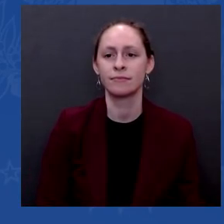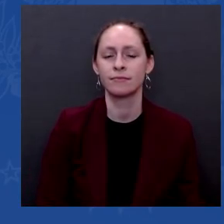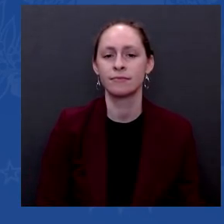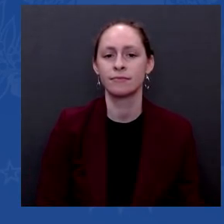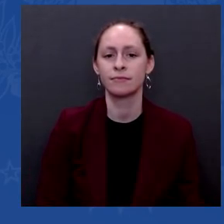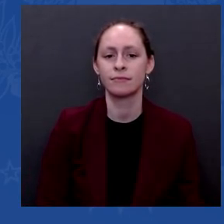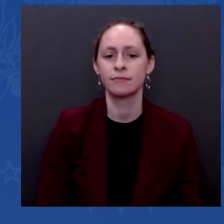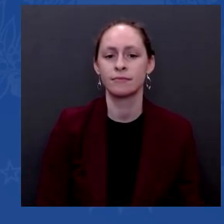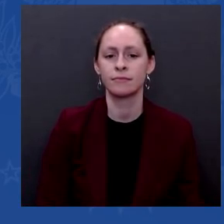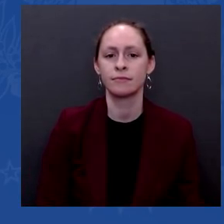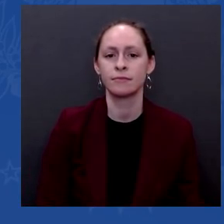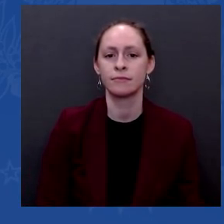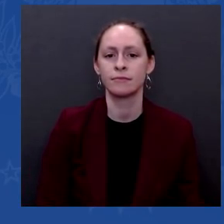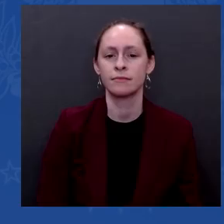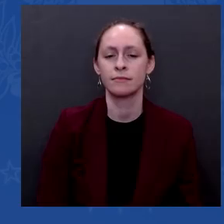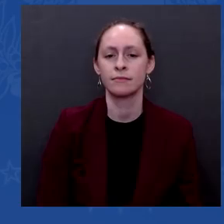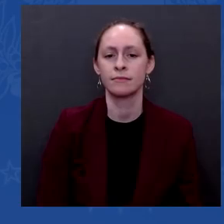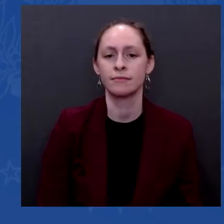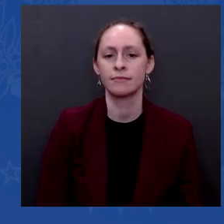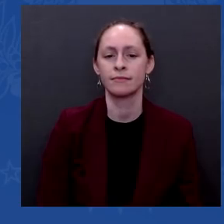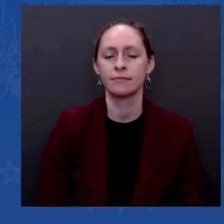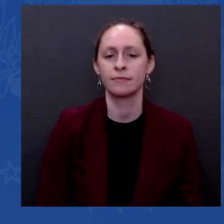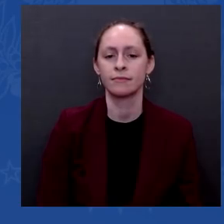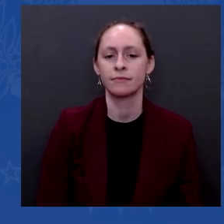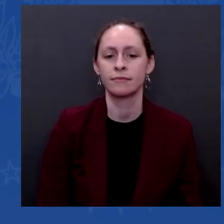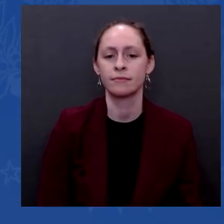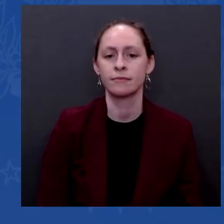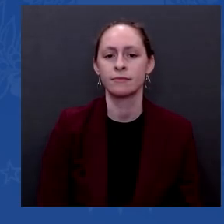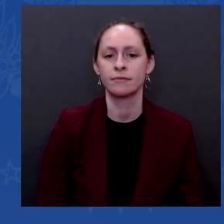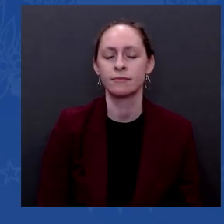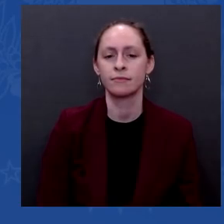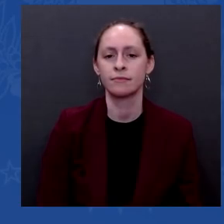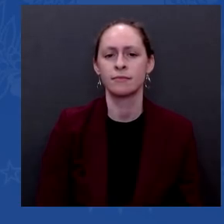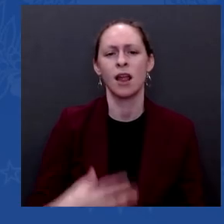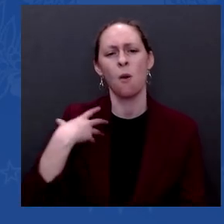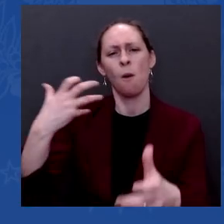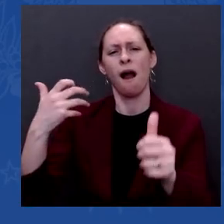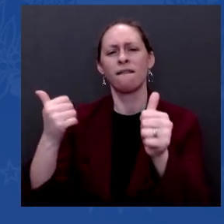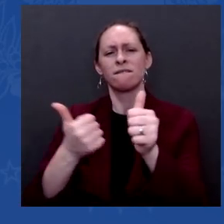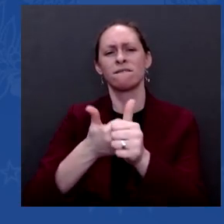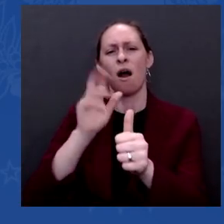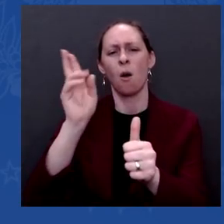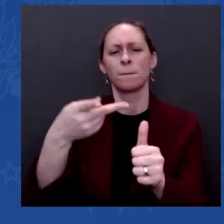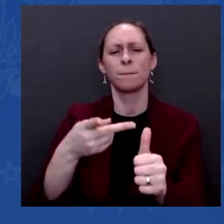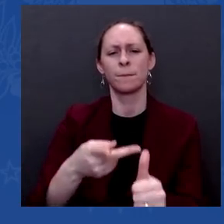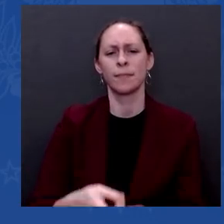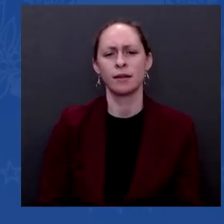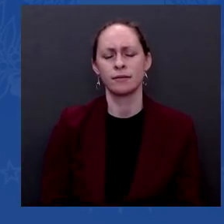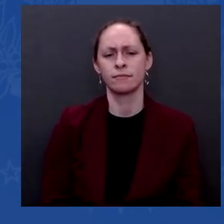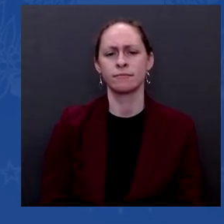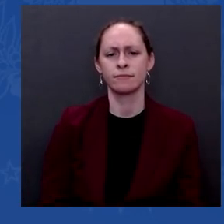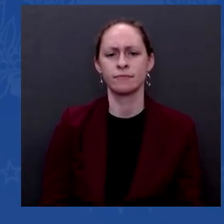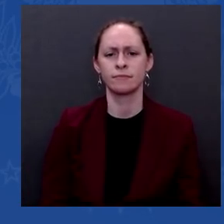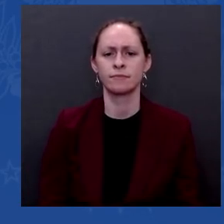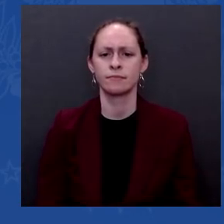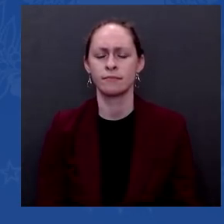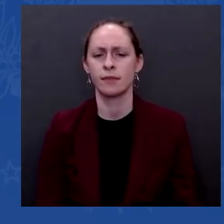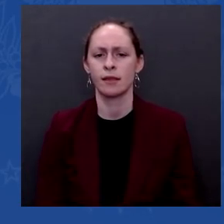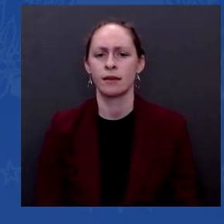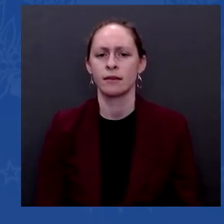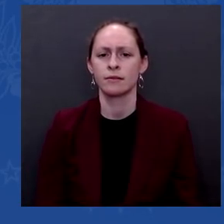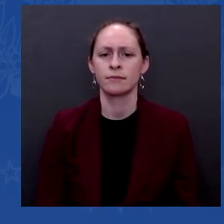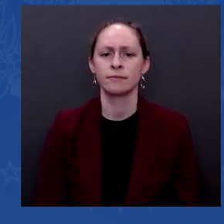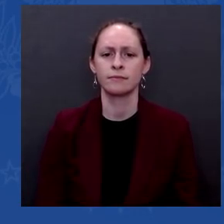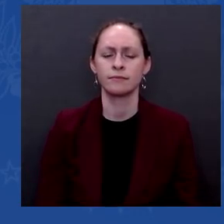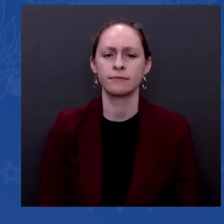briefly on a question asked by Bloomberg. You said that Russia would be held accountable if it invades, and it depends on what it does. It's one thing